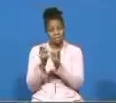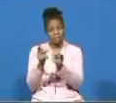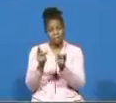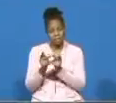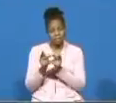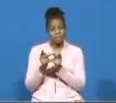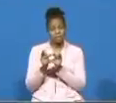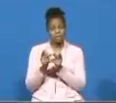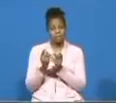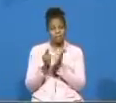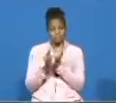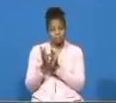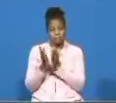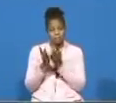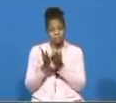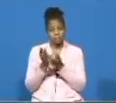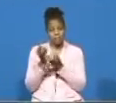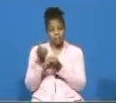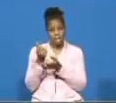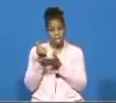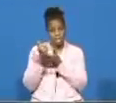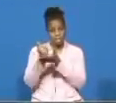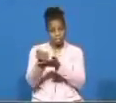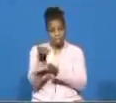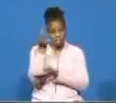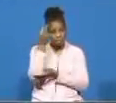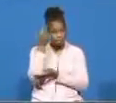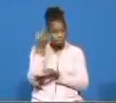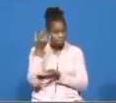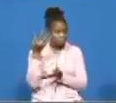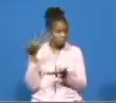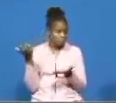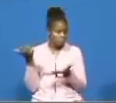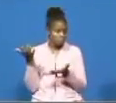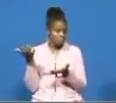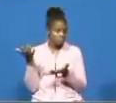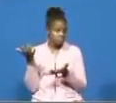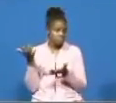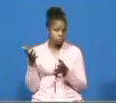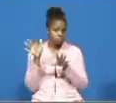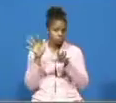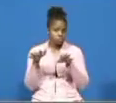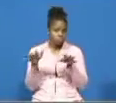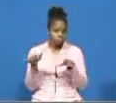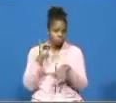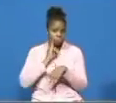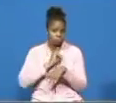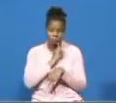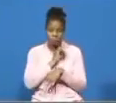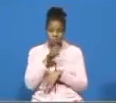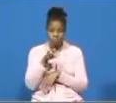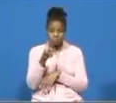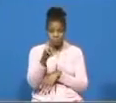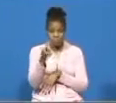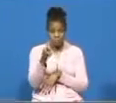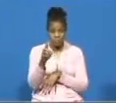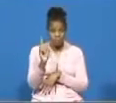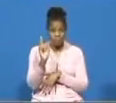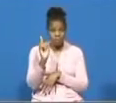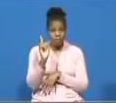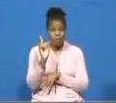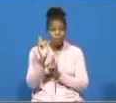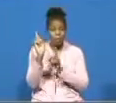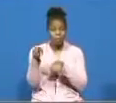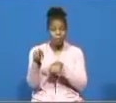the bible is telling us helping us to understand that the children of israel on their journey towards the promised land